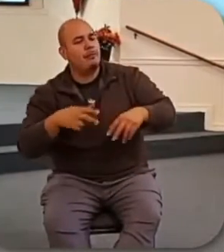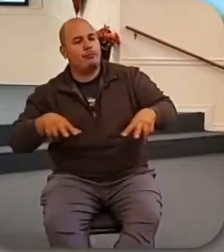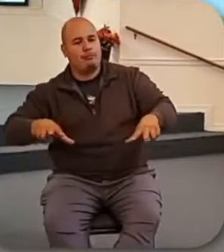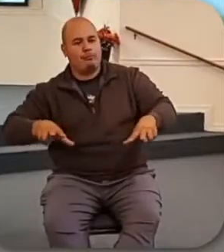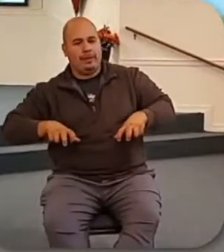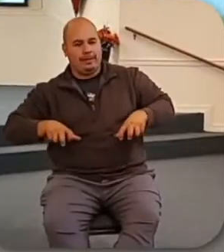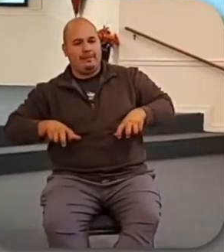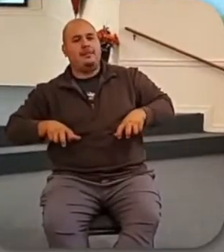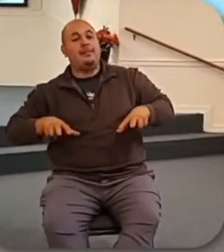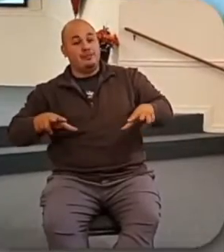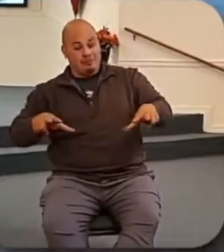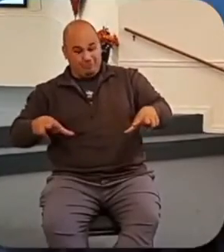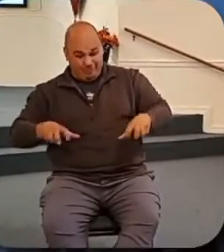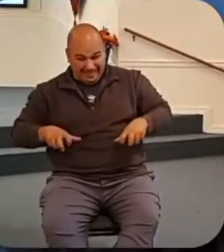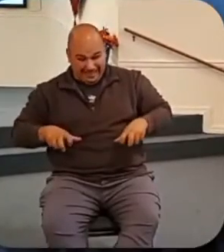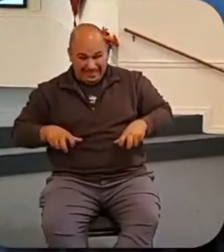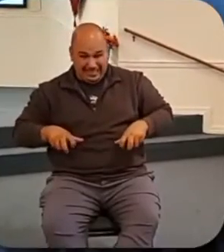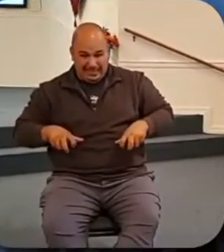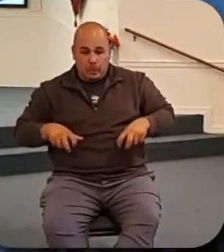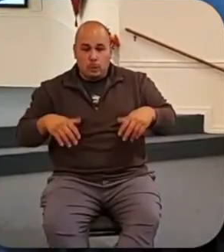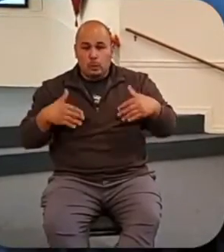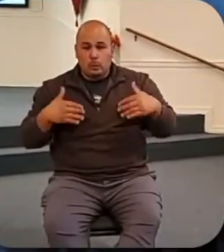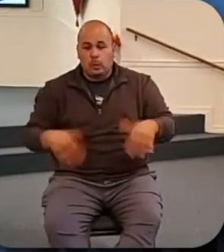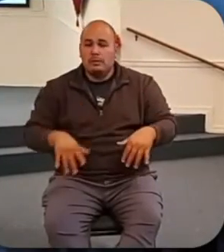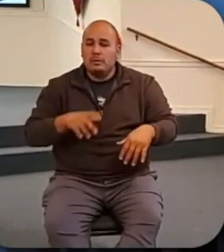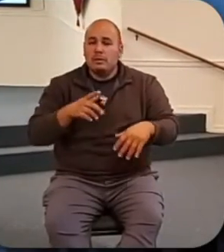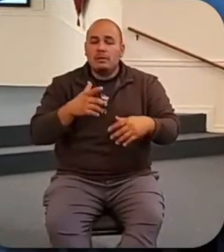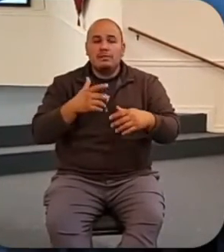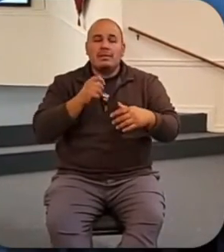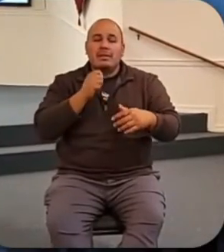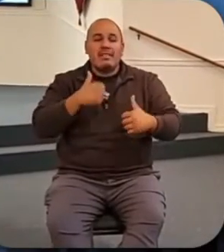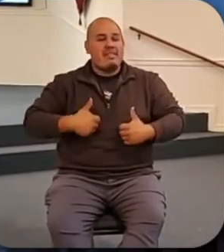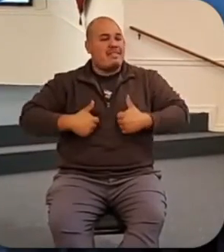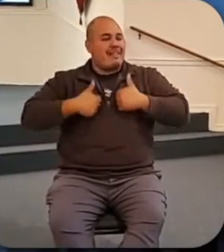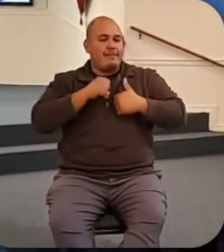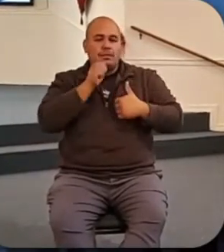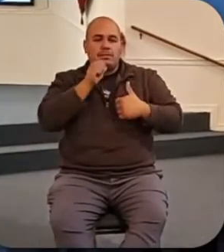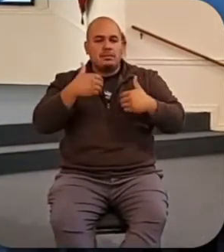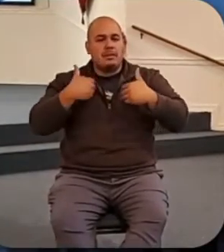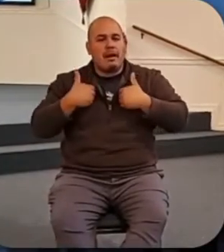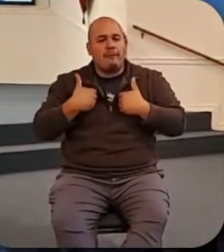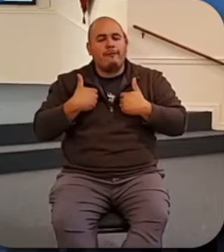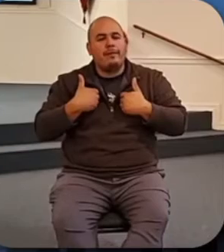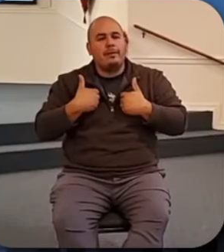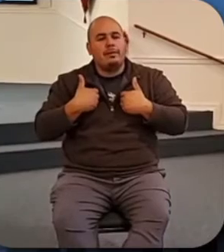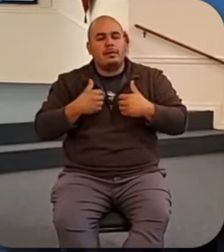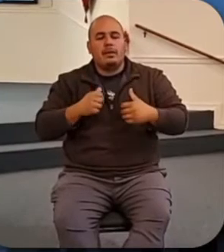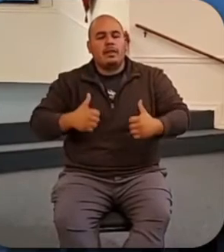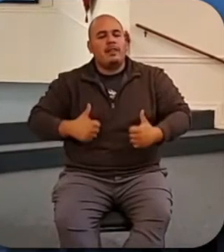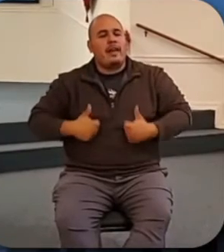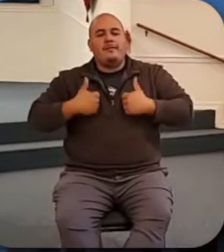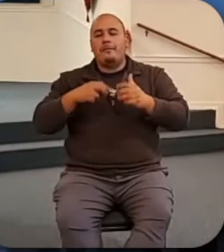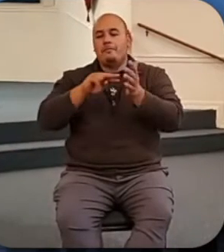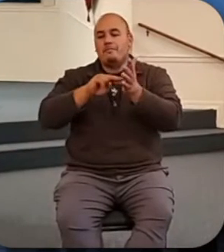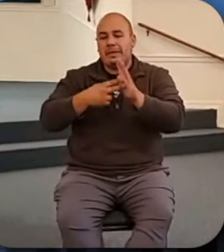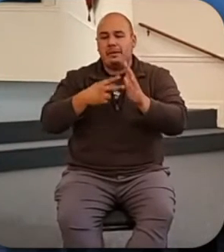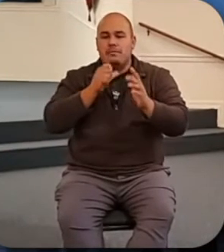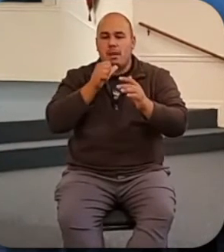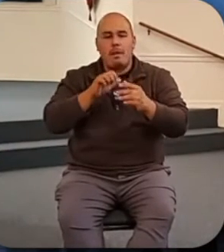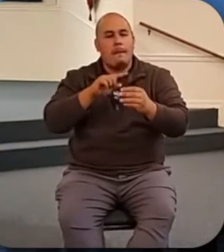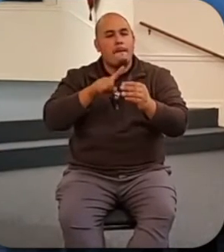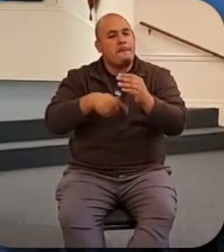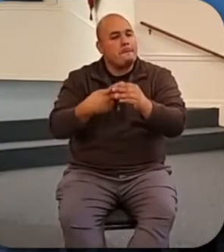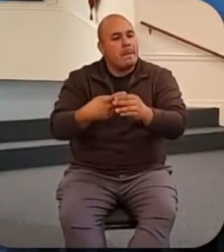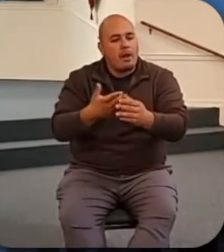of greed, because life does not consist in an abundance of possessions. Life is not about getting